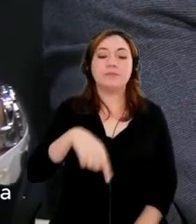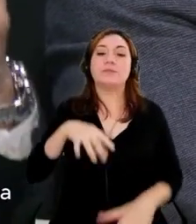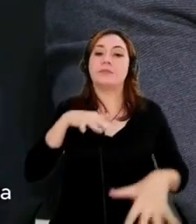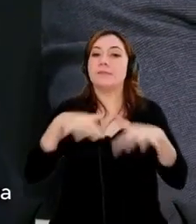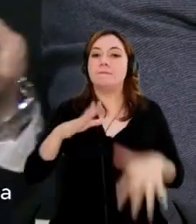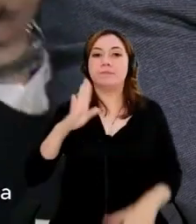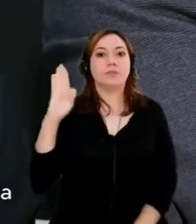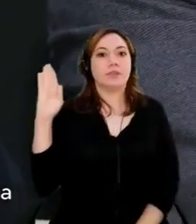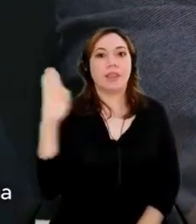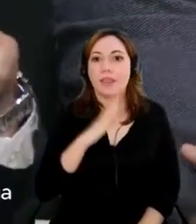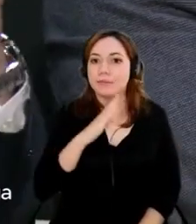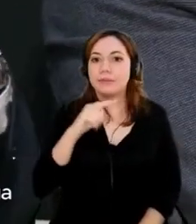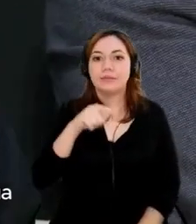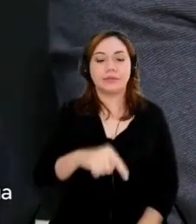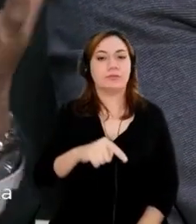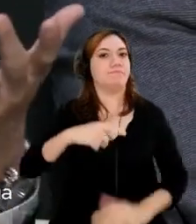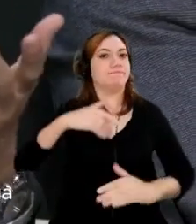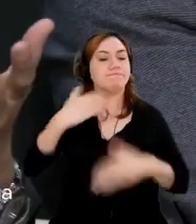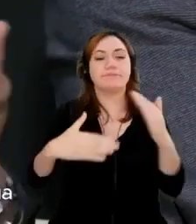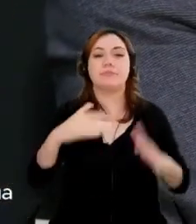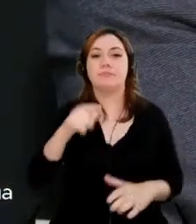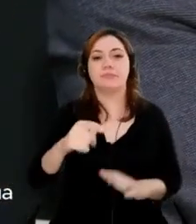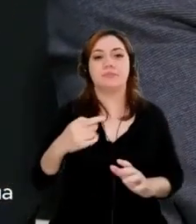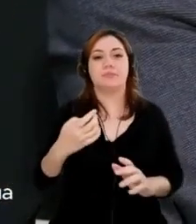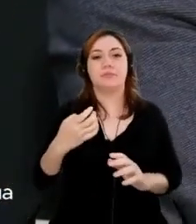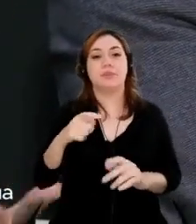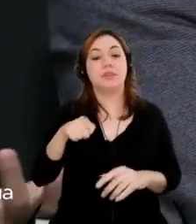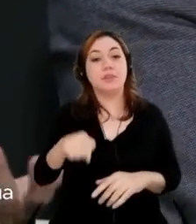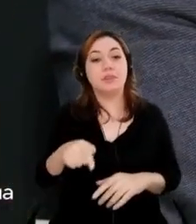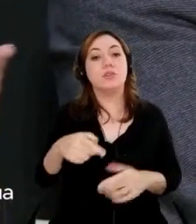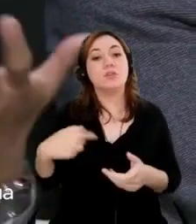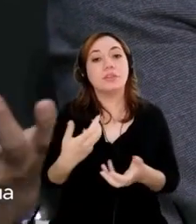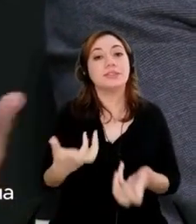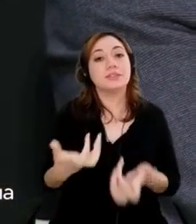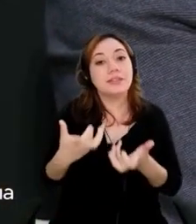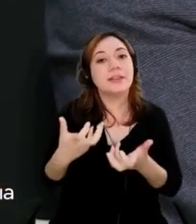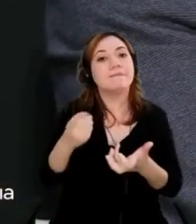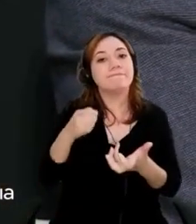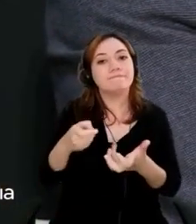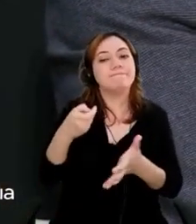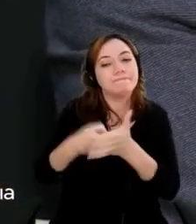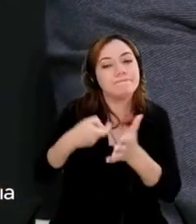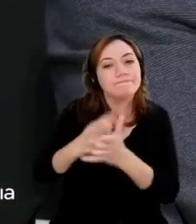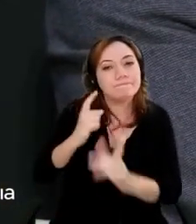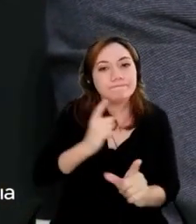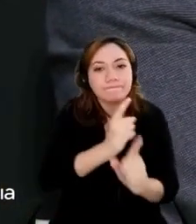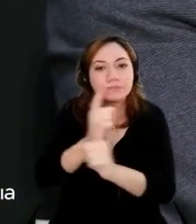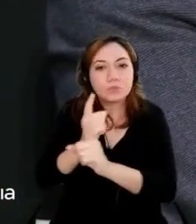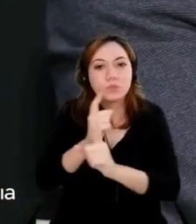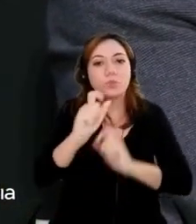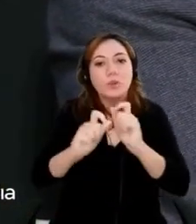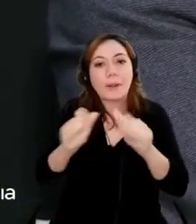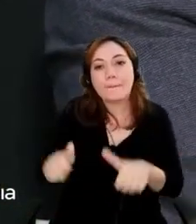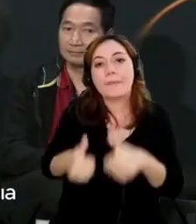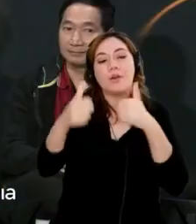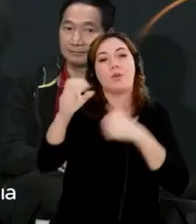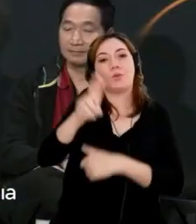revolution. And that's where I'm trying to identify the best use cases for, you know, for Yamaha and basically focusing on that.